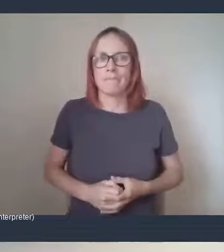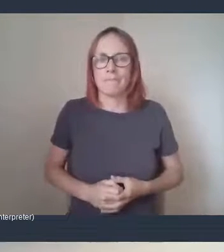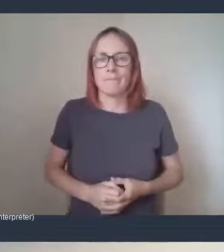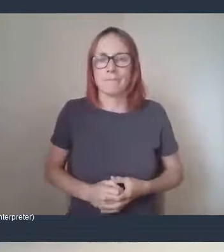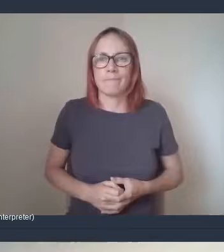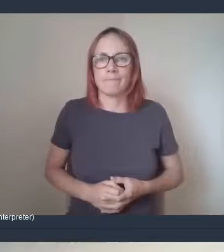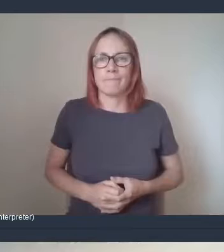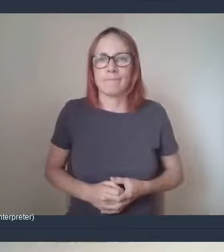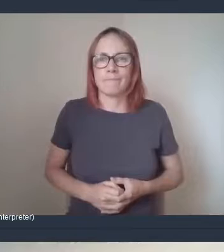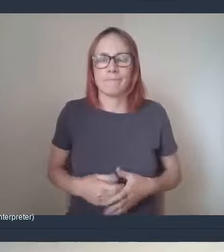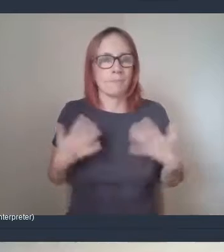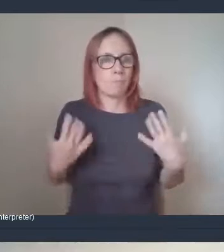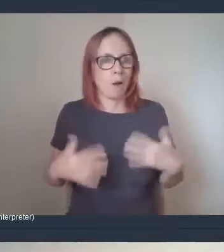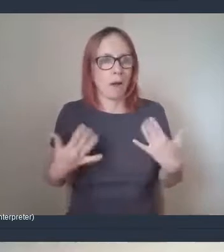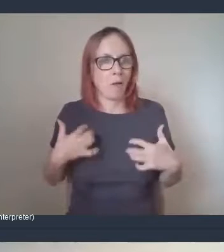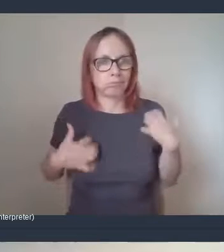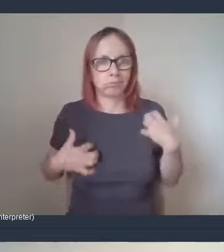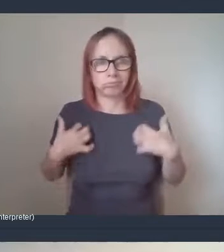That's really good.